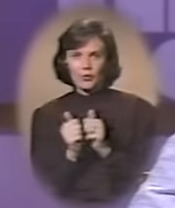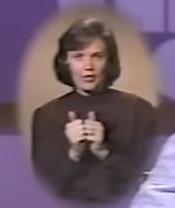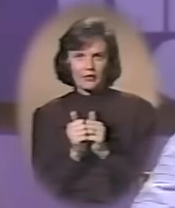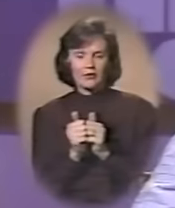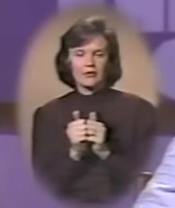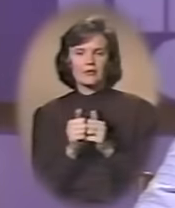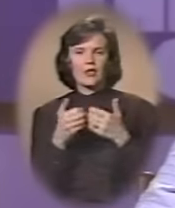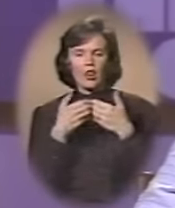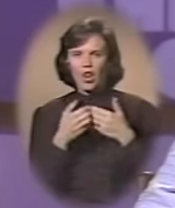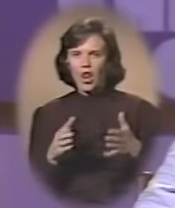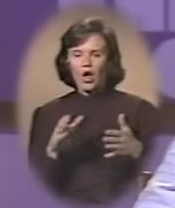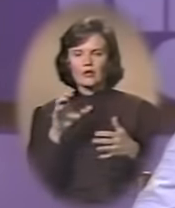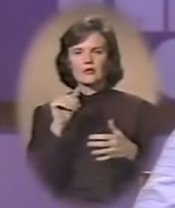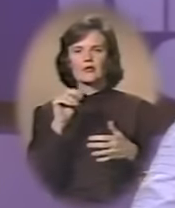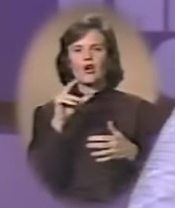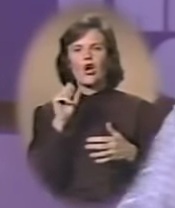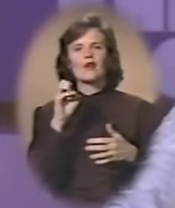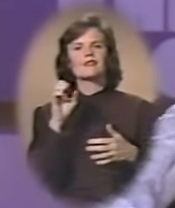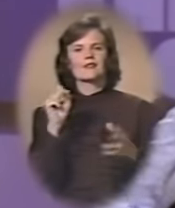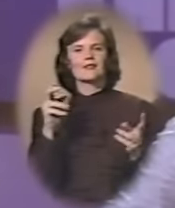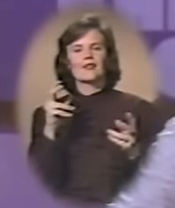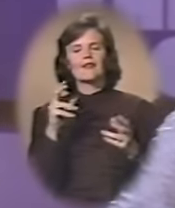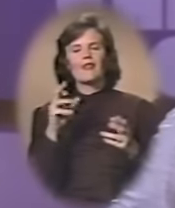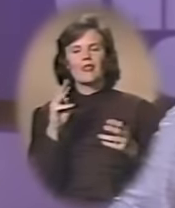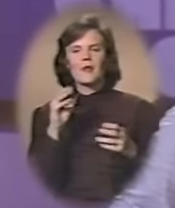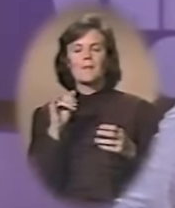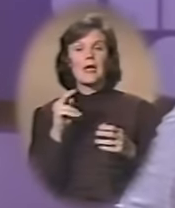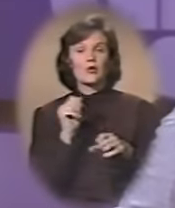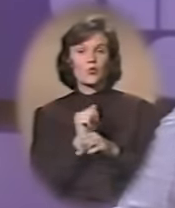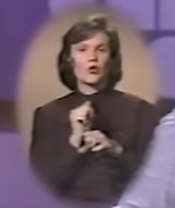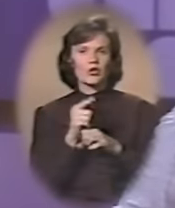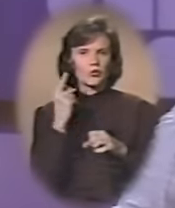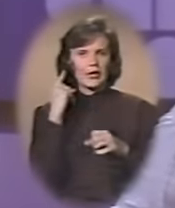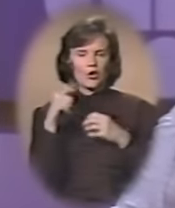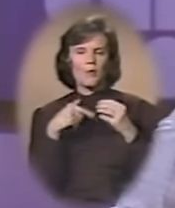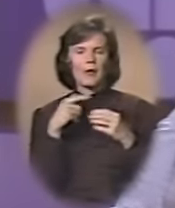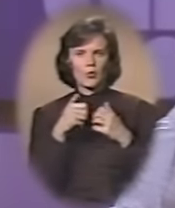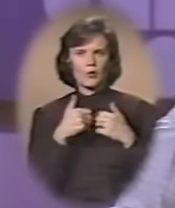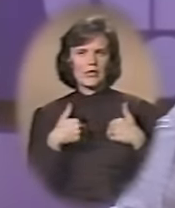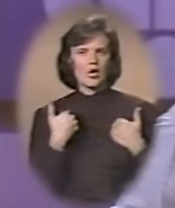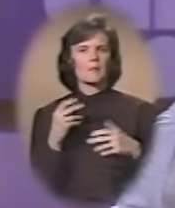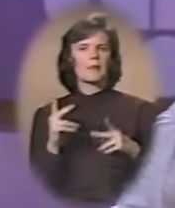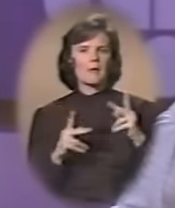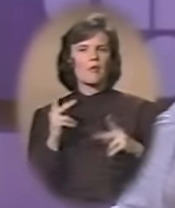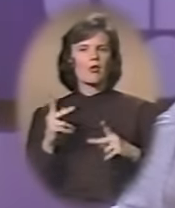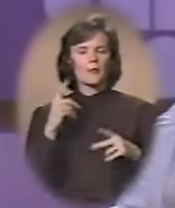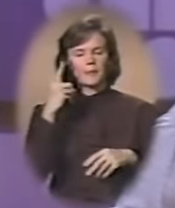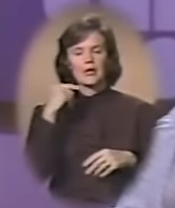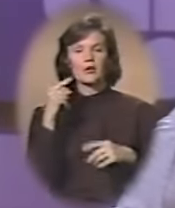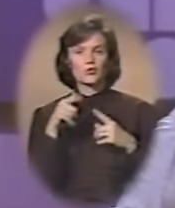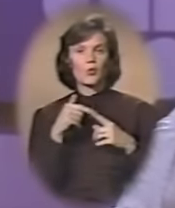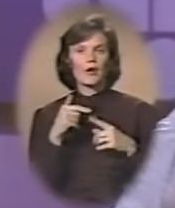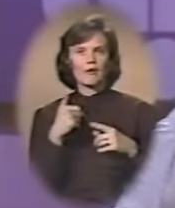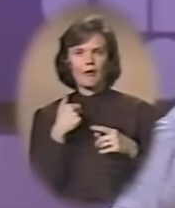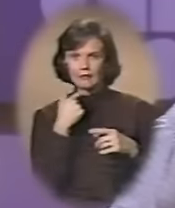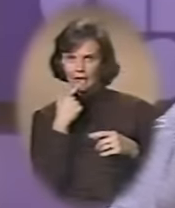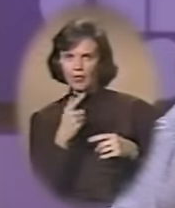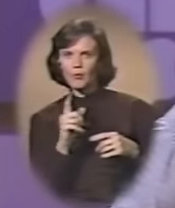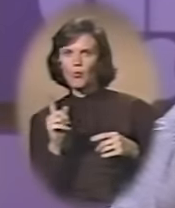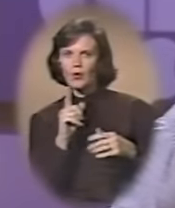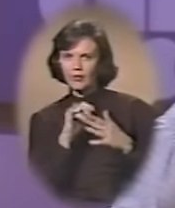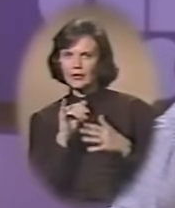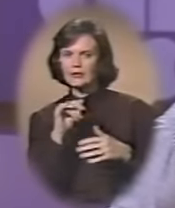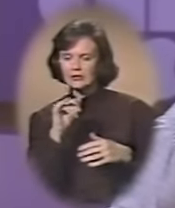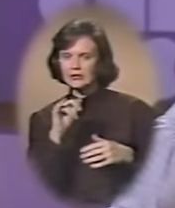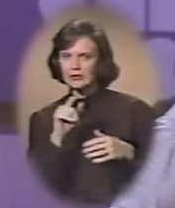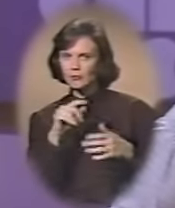The lost causes, but I think the main work I do that you would hear about is with young people, because when you can tell them where that's